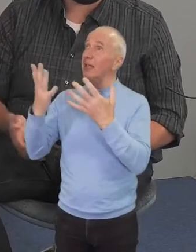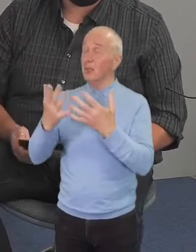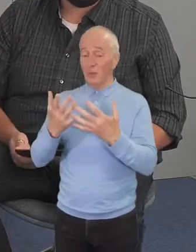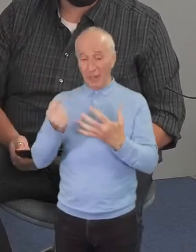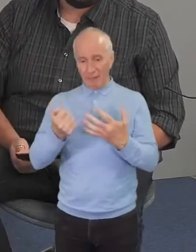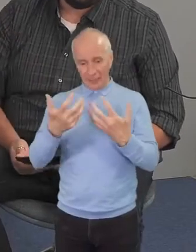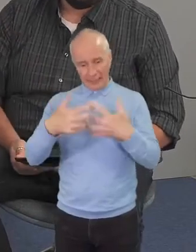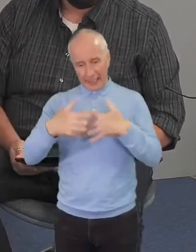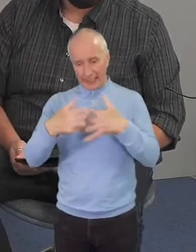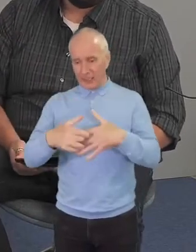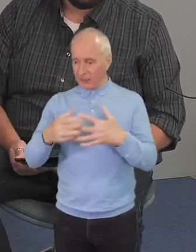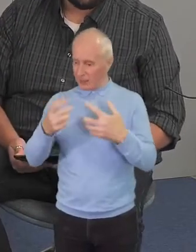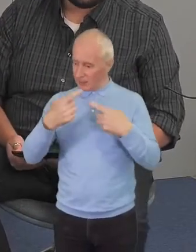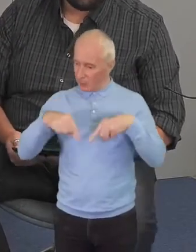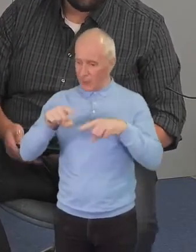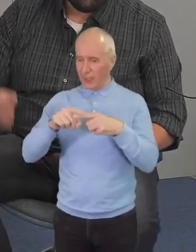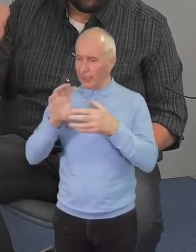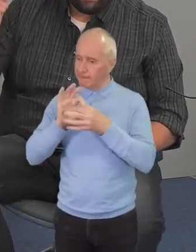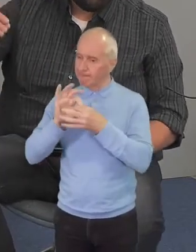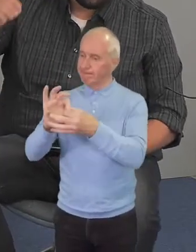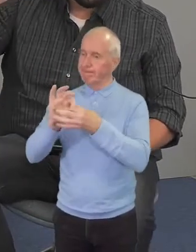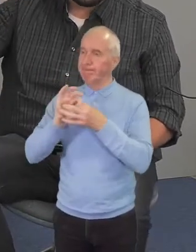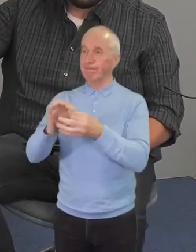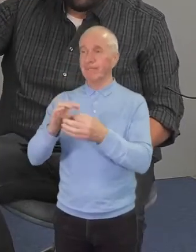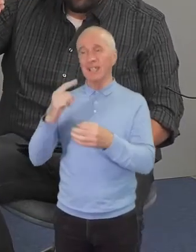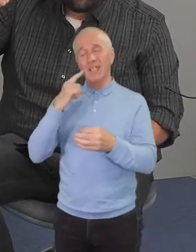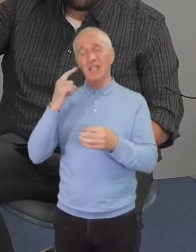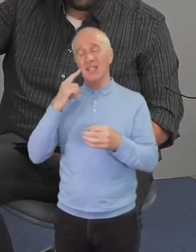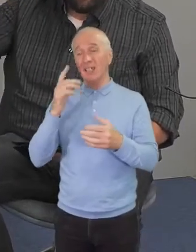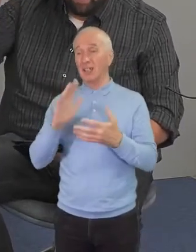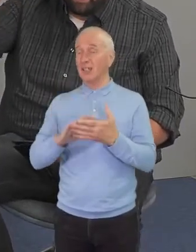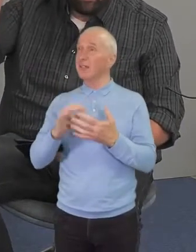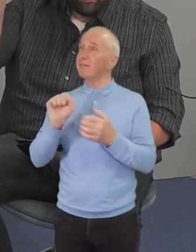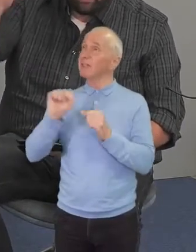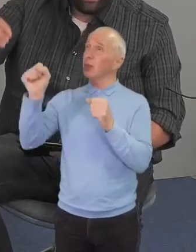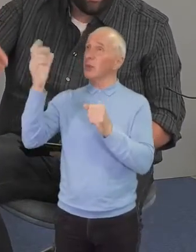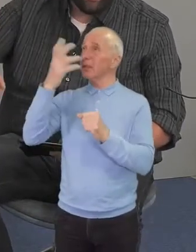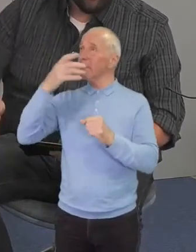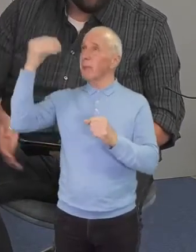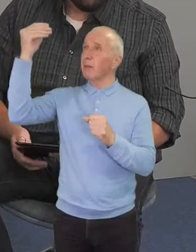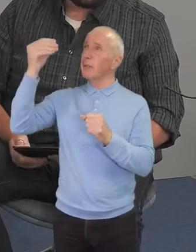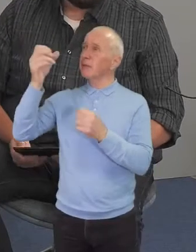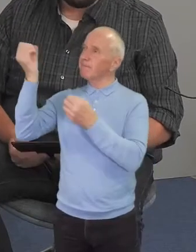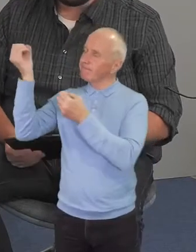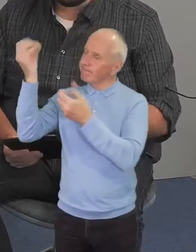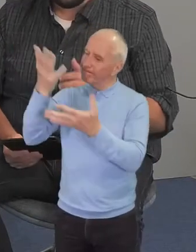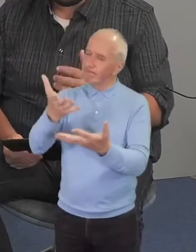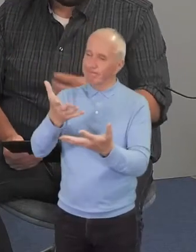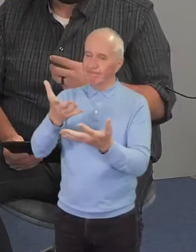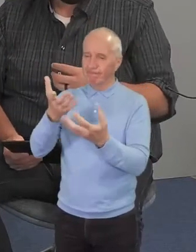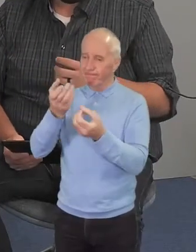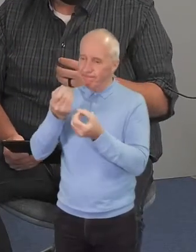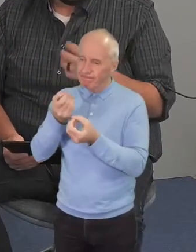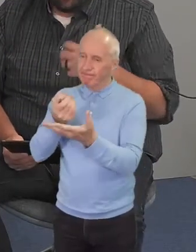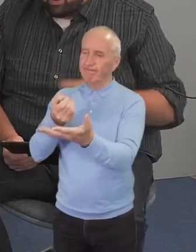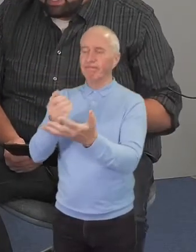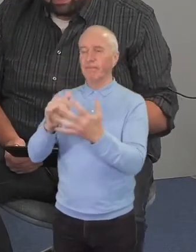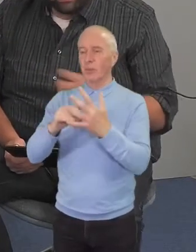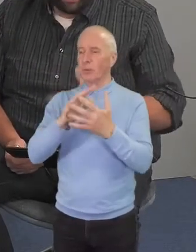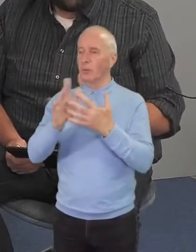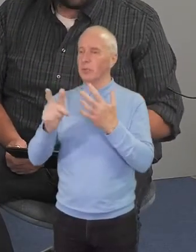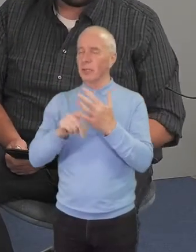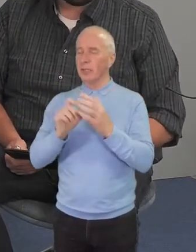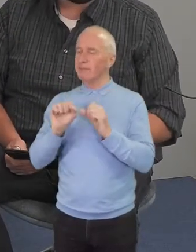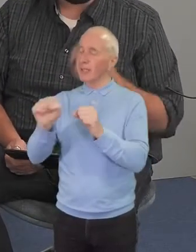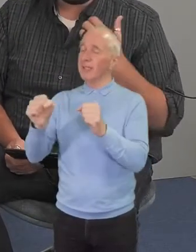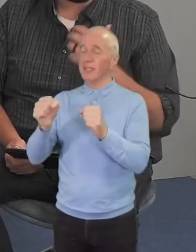able to connect so easily. Lord, I just pray that right now by your spirit, you would speak through Shane, that the words that he speaks would encourage